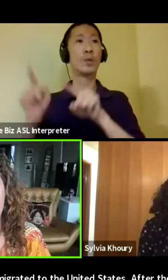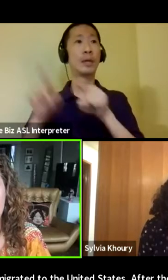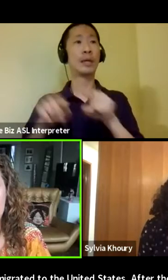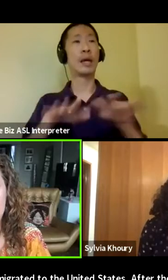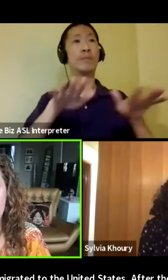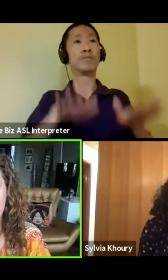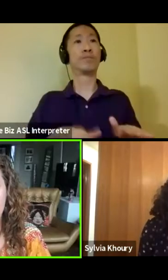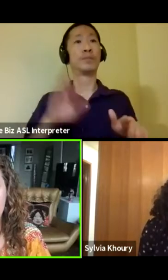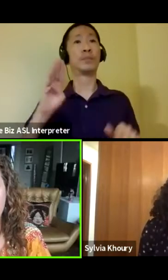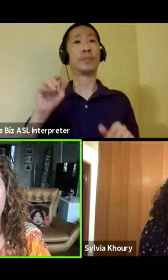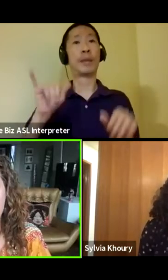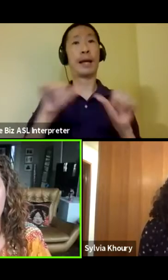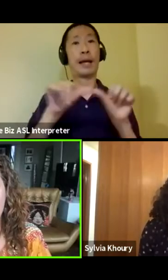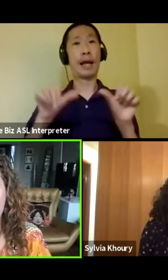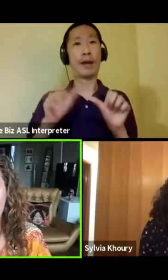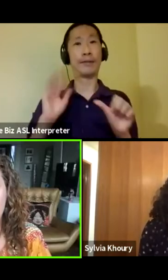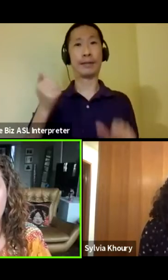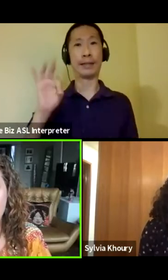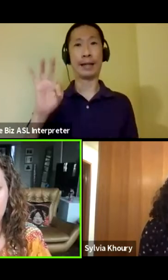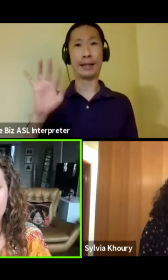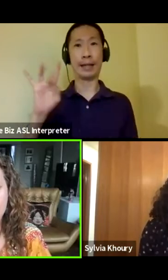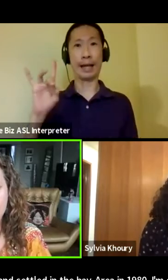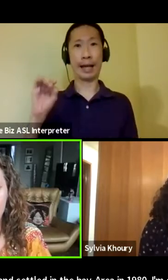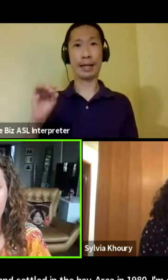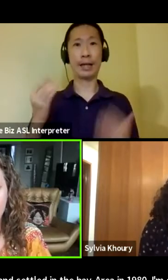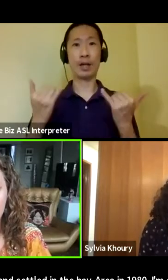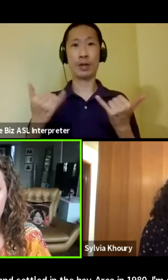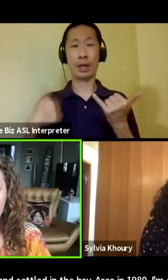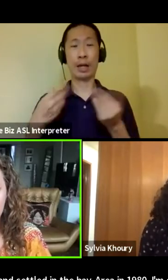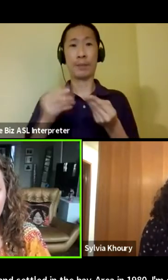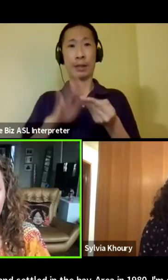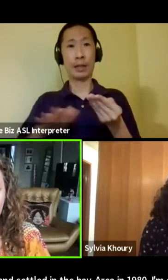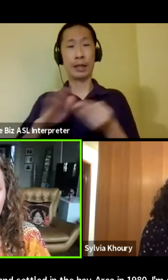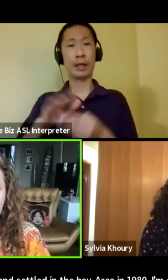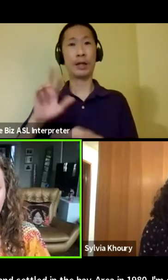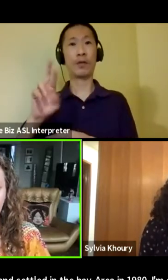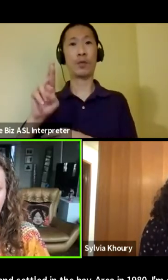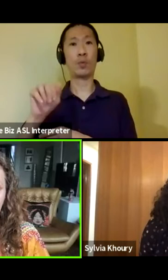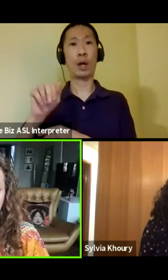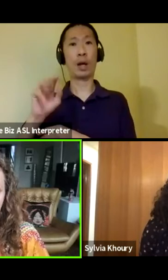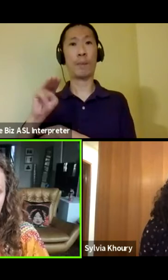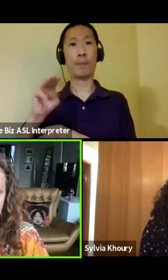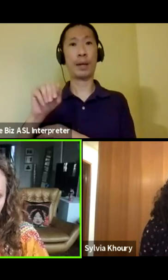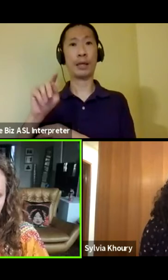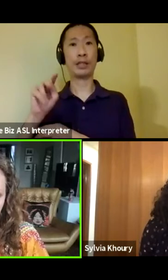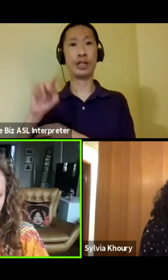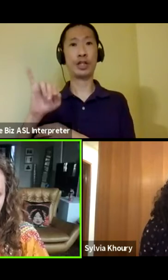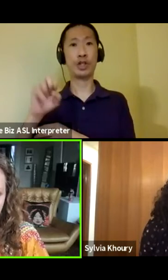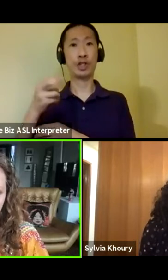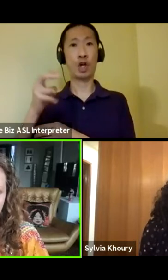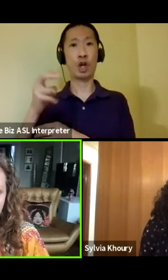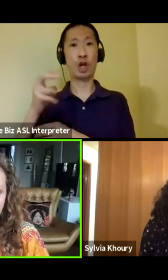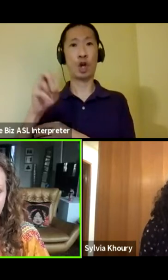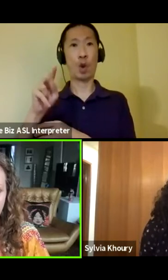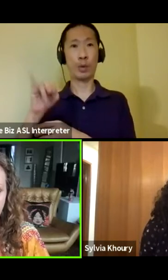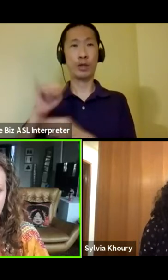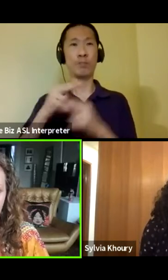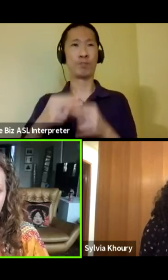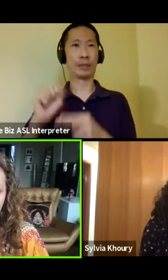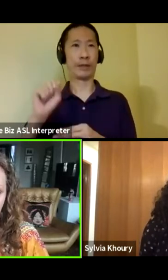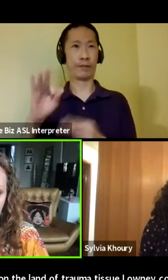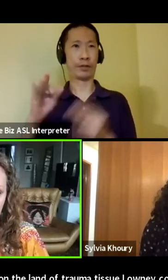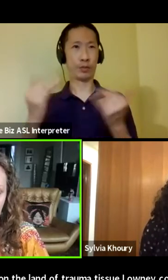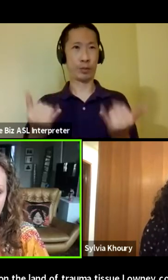bay area in 1980. i'm currently on the land of ramata sholoni colonially known as san francisco um